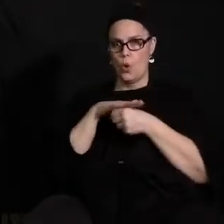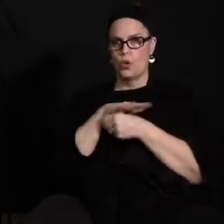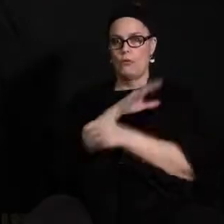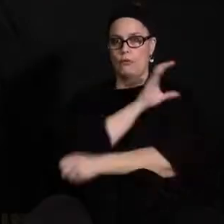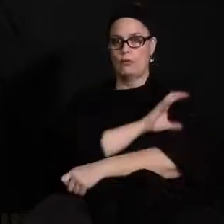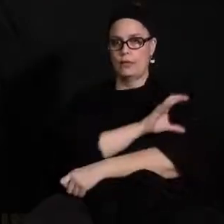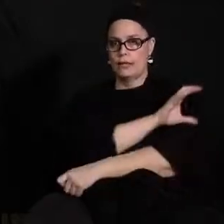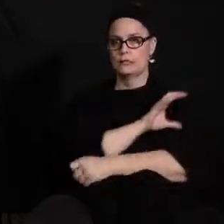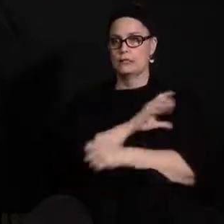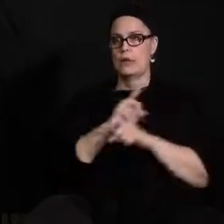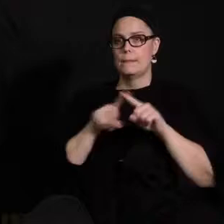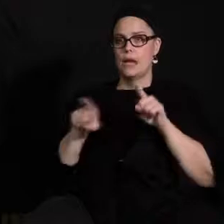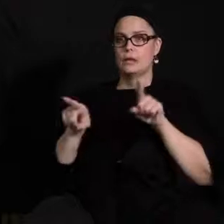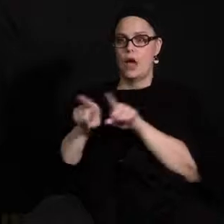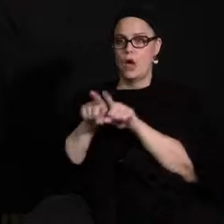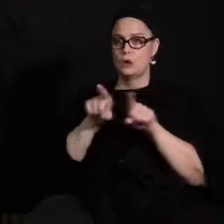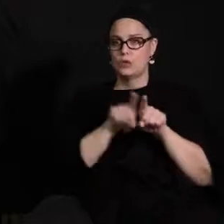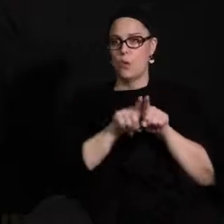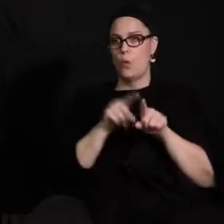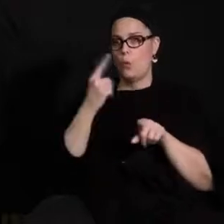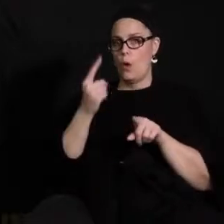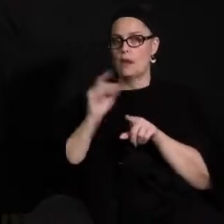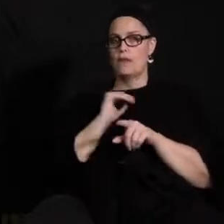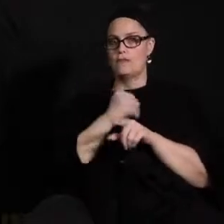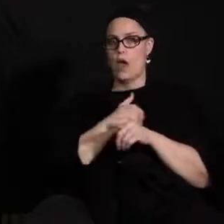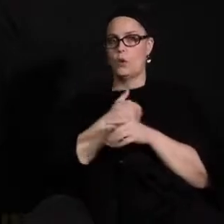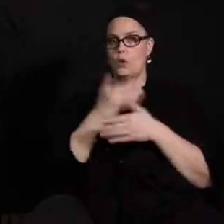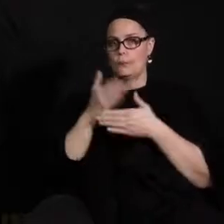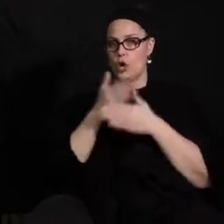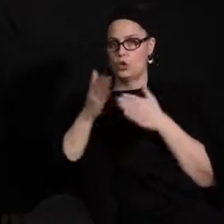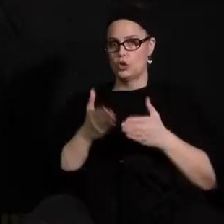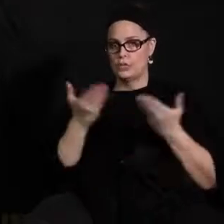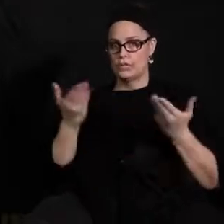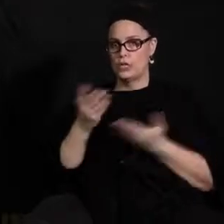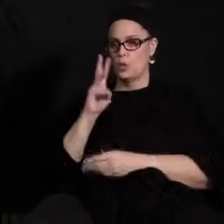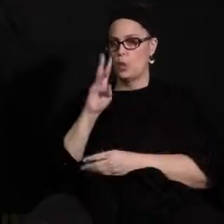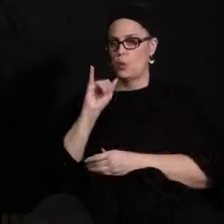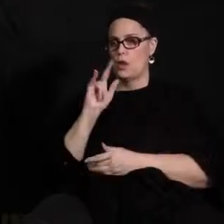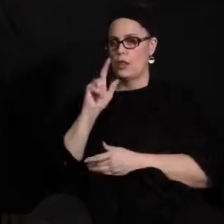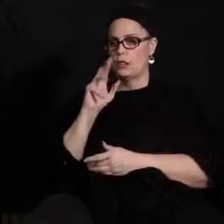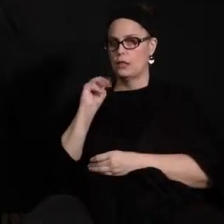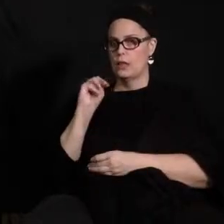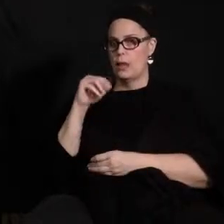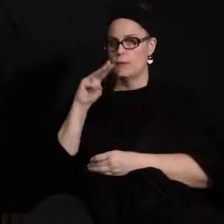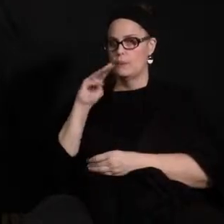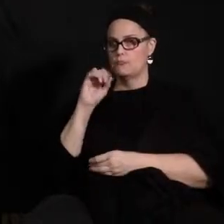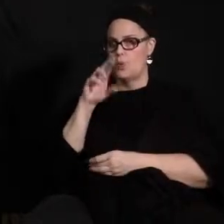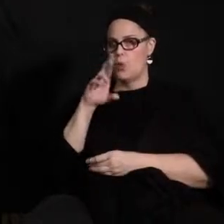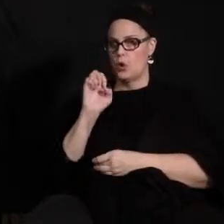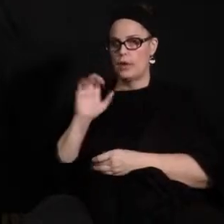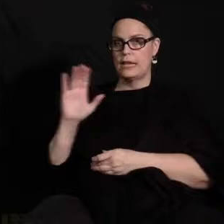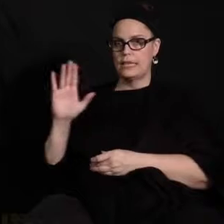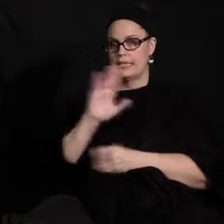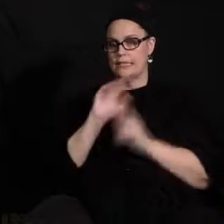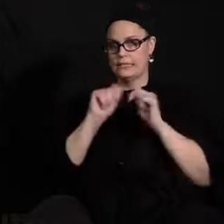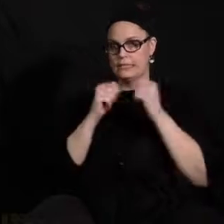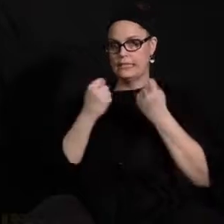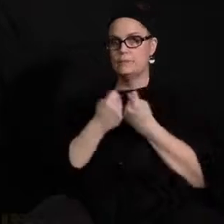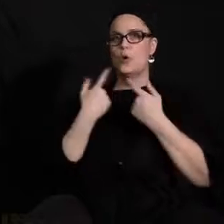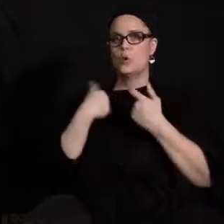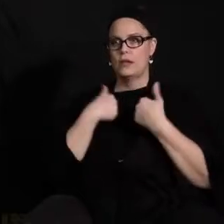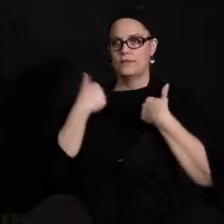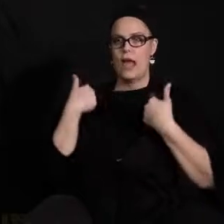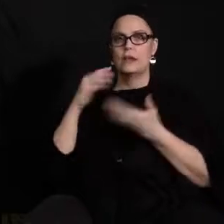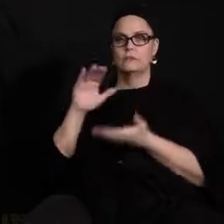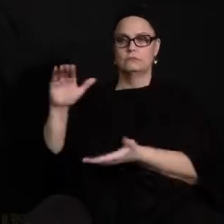but in addition um one of our partners here william moore um and his team we've been able to have a larger allotment from ramsey county